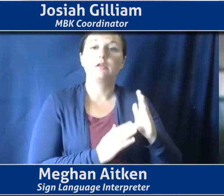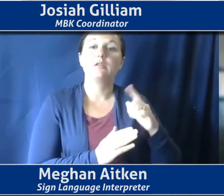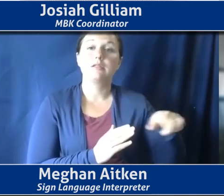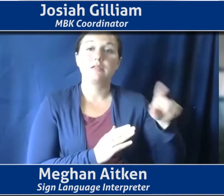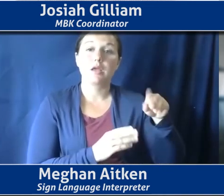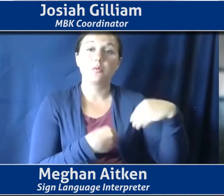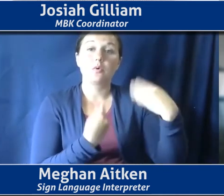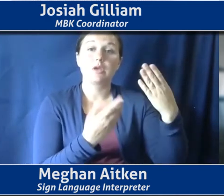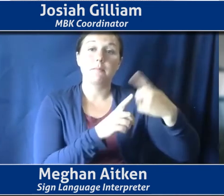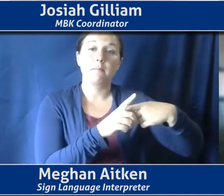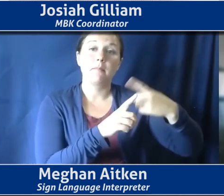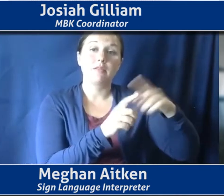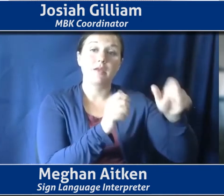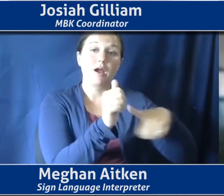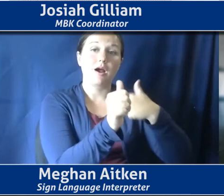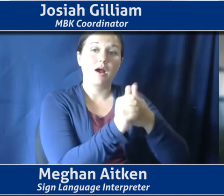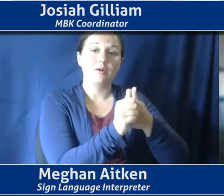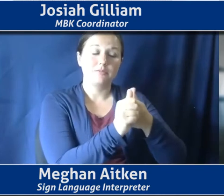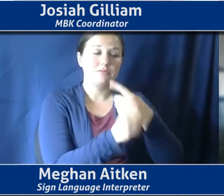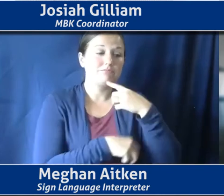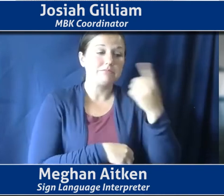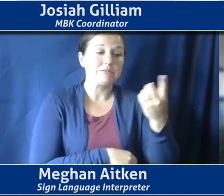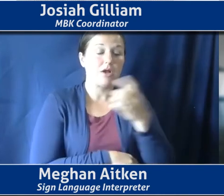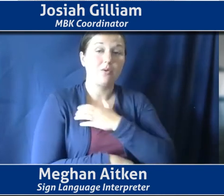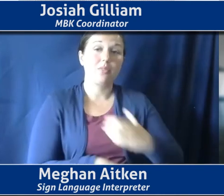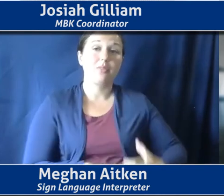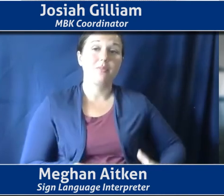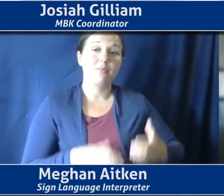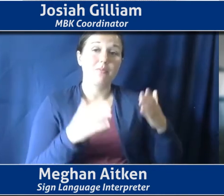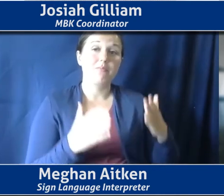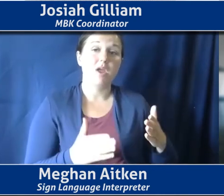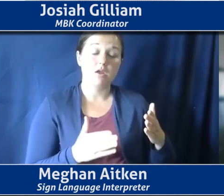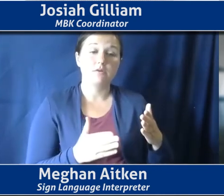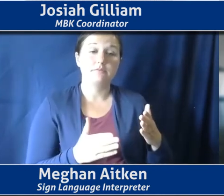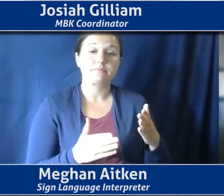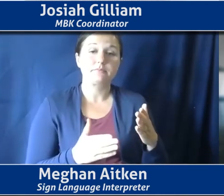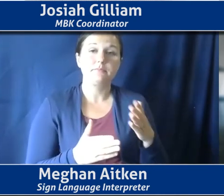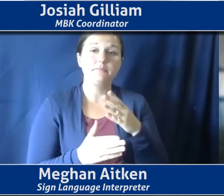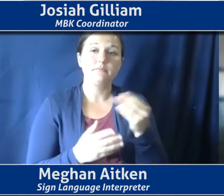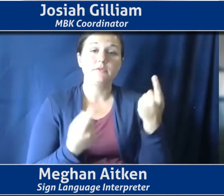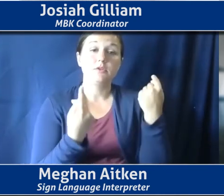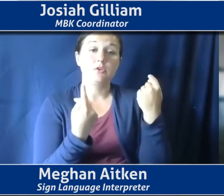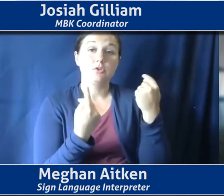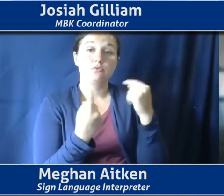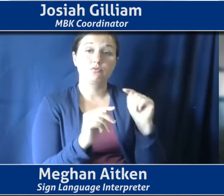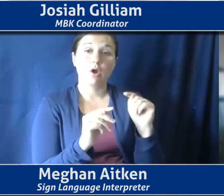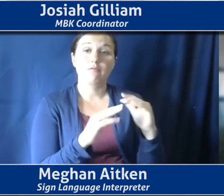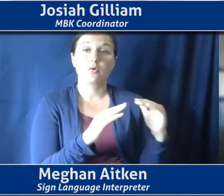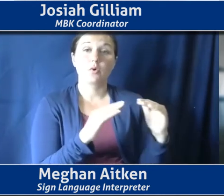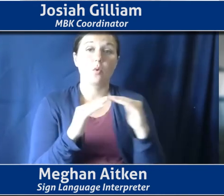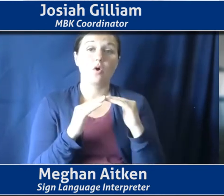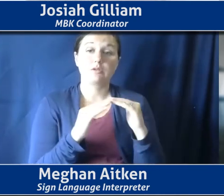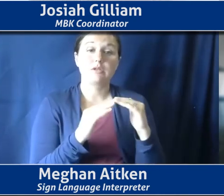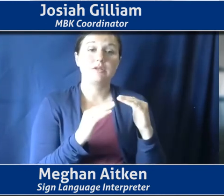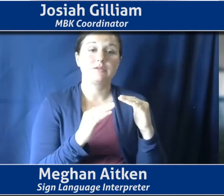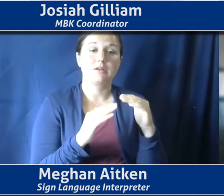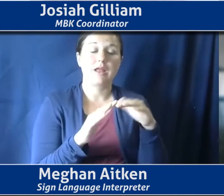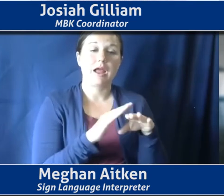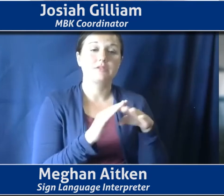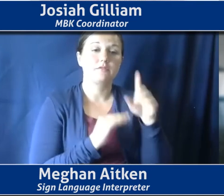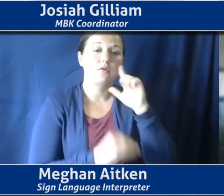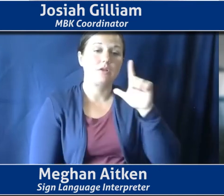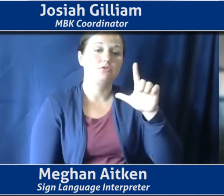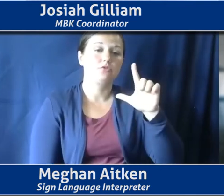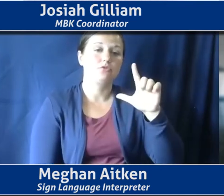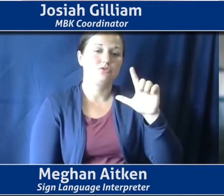towards the goal of inclusivity and progress within the LGBTQIA community. Um, so if you wouldn't mind just, you know, how,